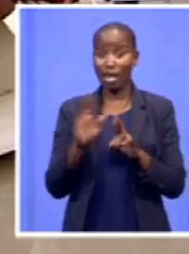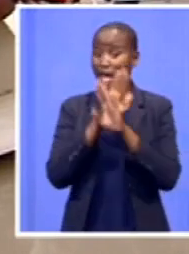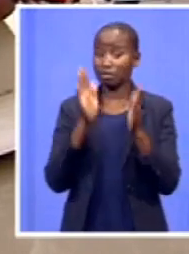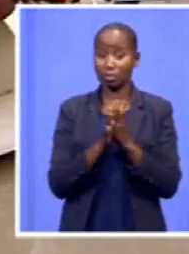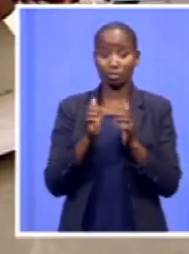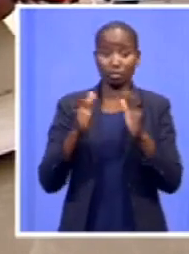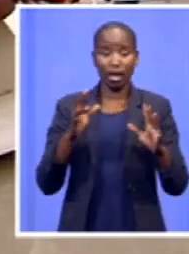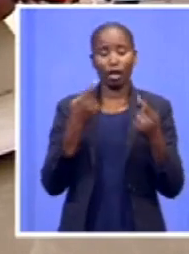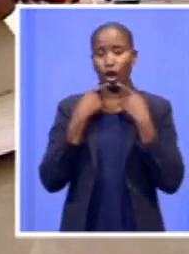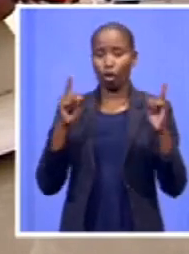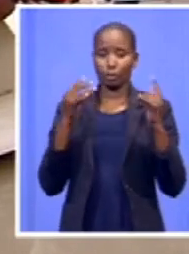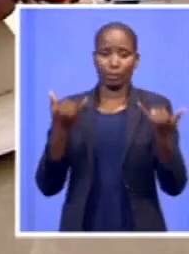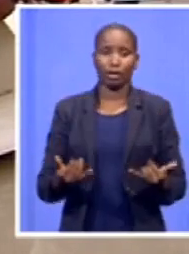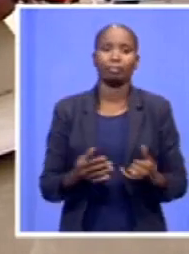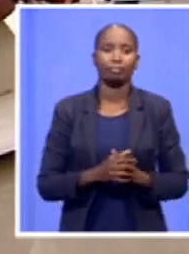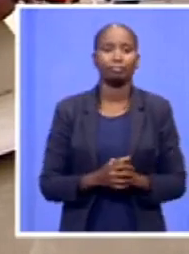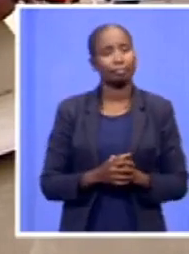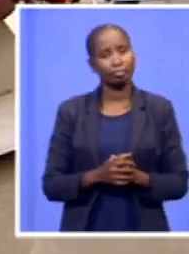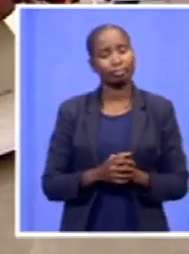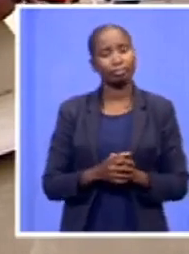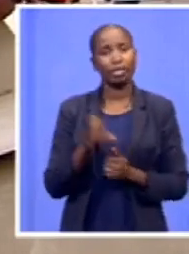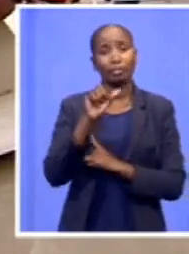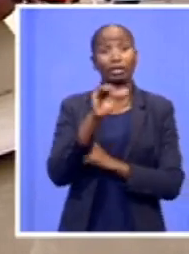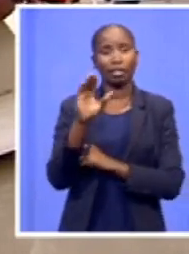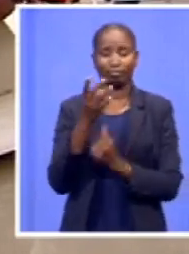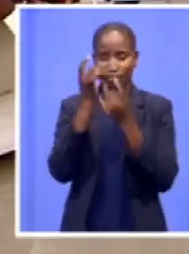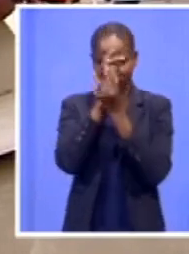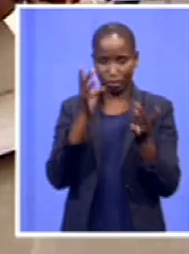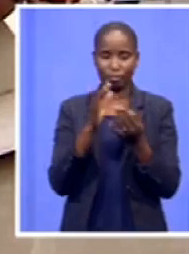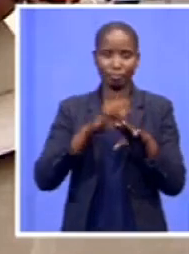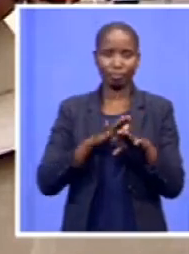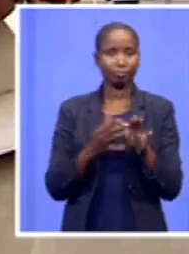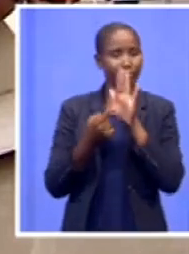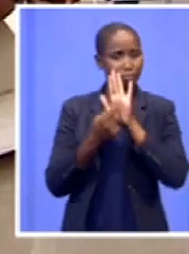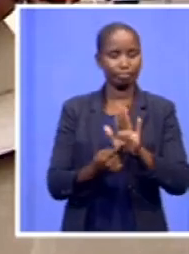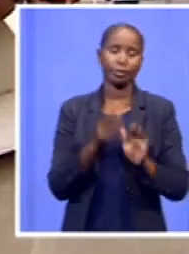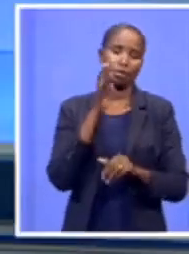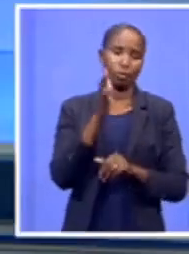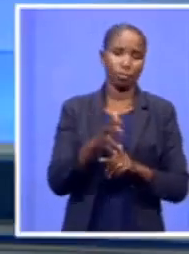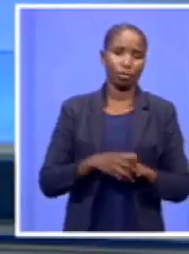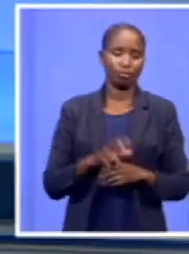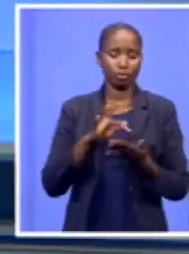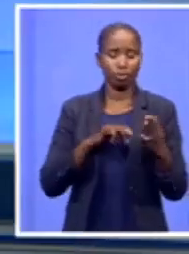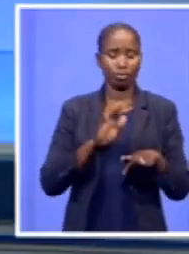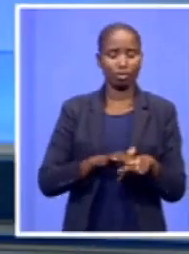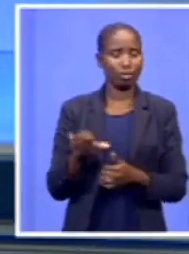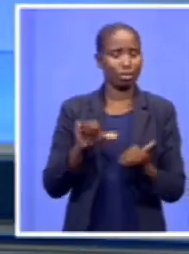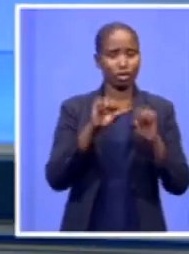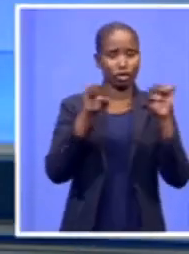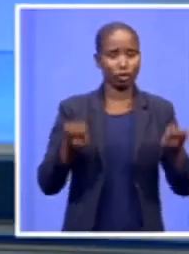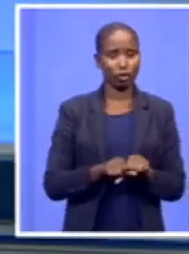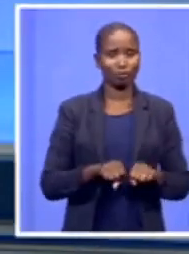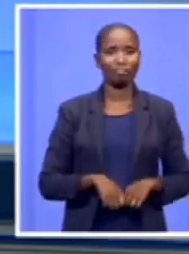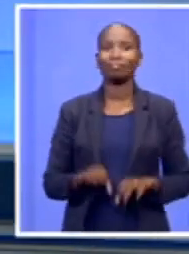course, this SABC News will be giving you all the latest updates and developments in regards to the story. It's back to you in studio. All right, Natasha Peary, thank you so much.